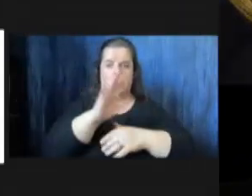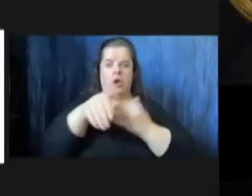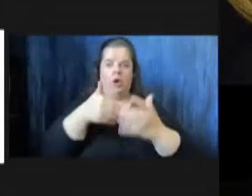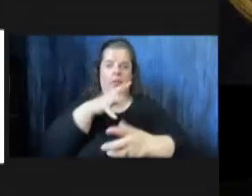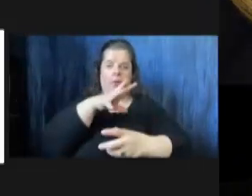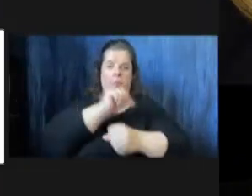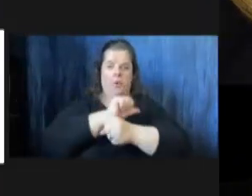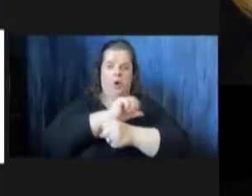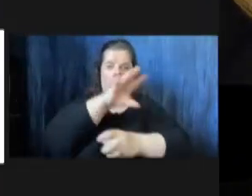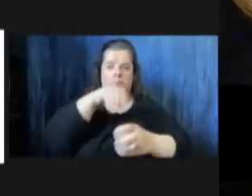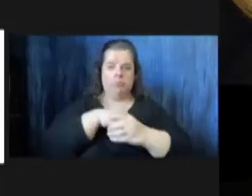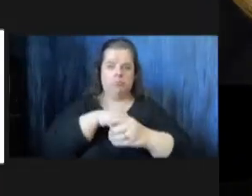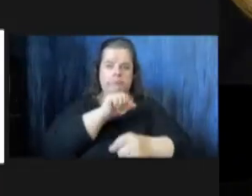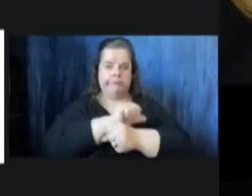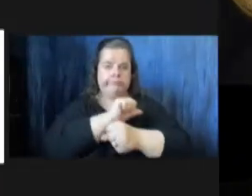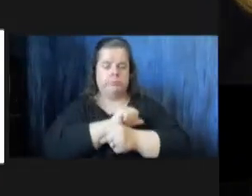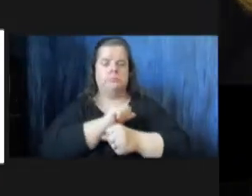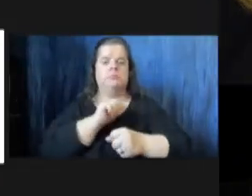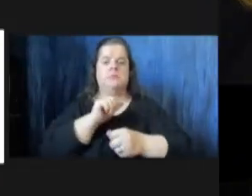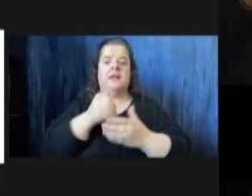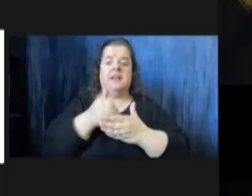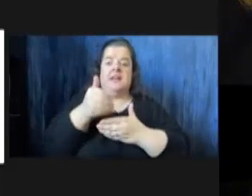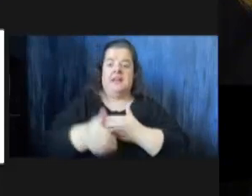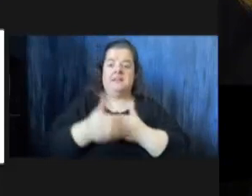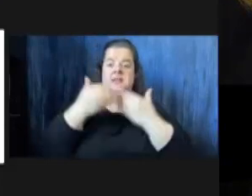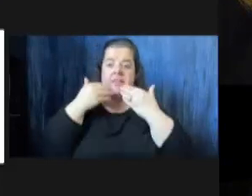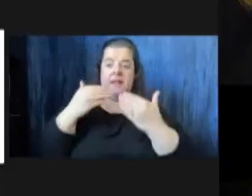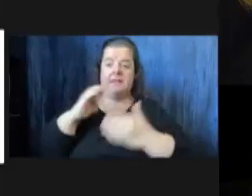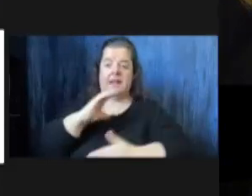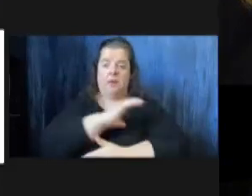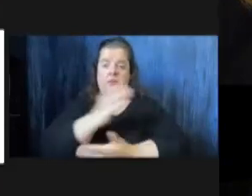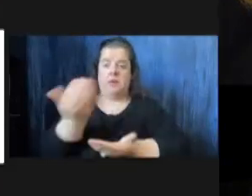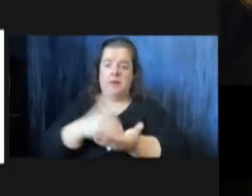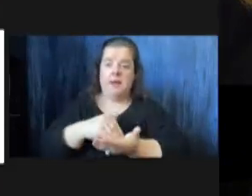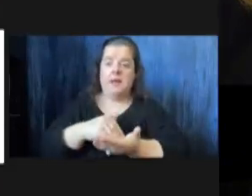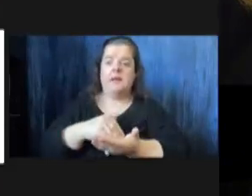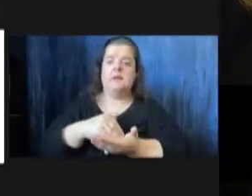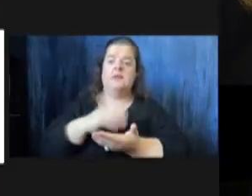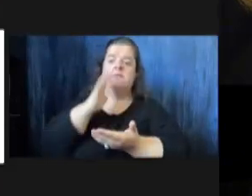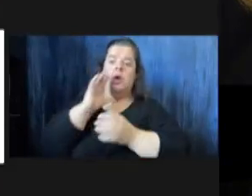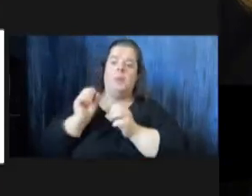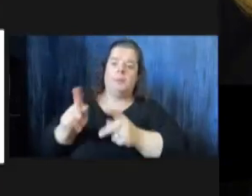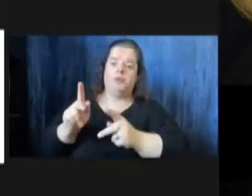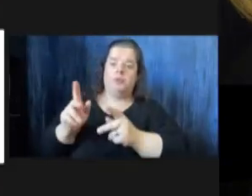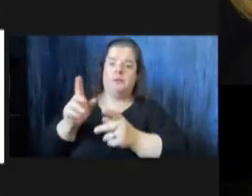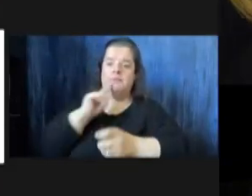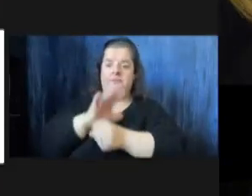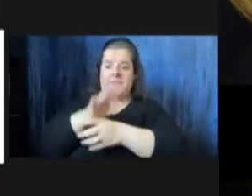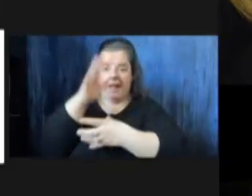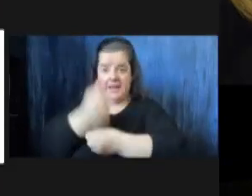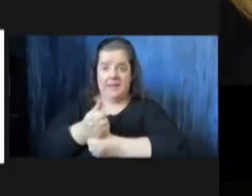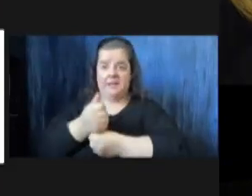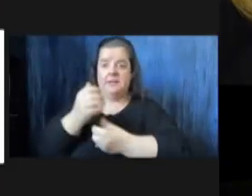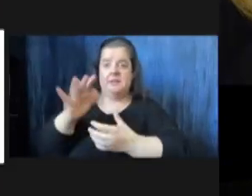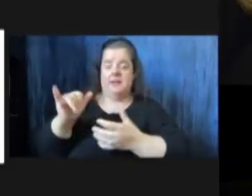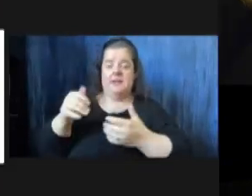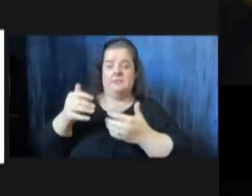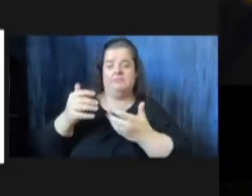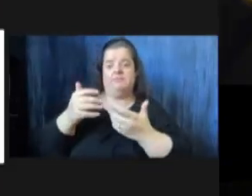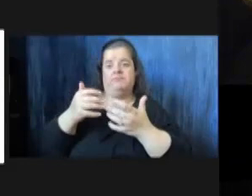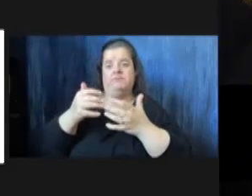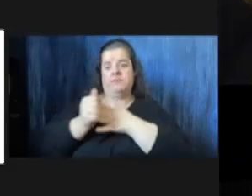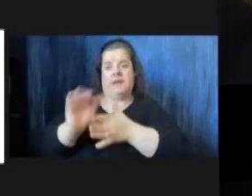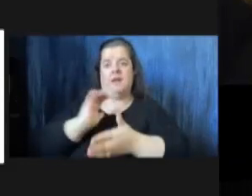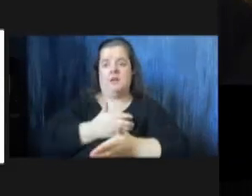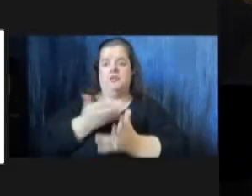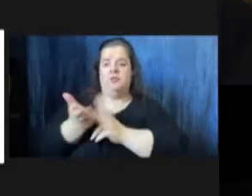next i wanted to thank council again for giving us the opportunity and putting your faith in us to shepherd you through this process through the end of the year to make sure